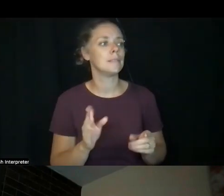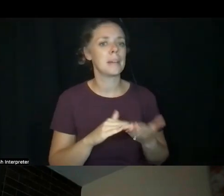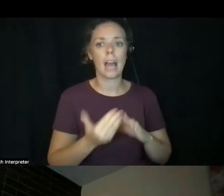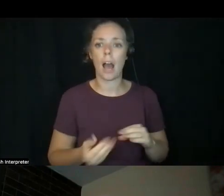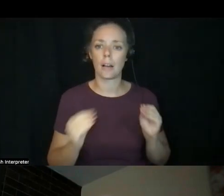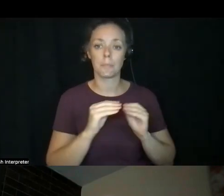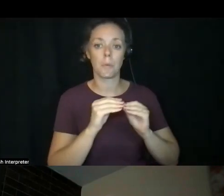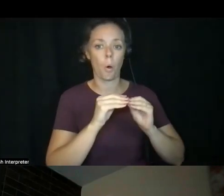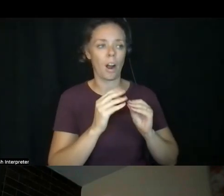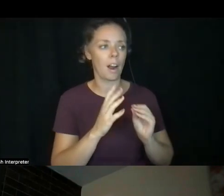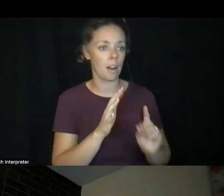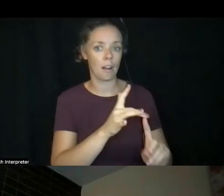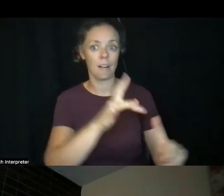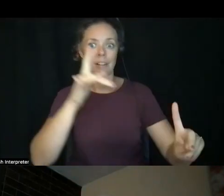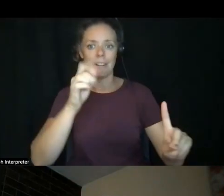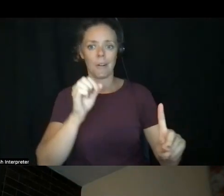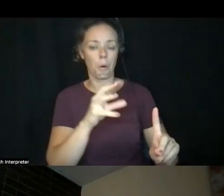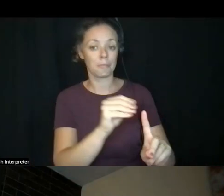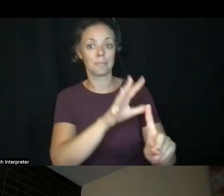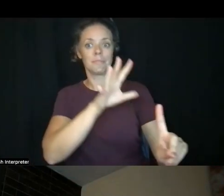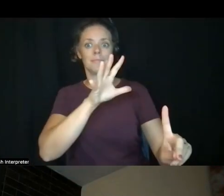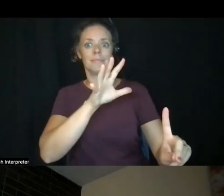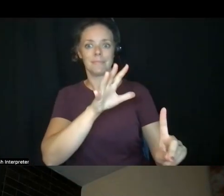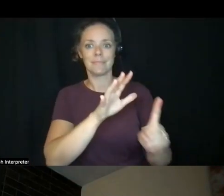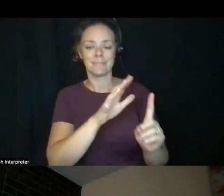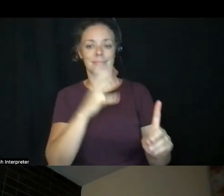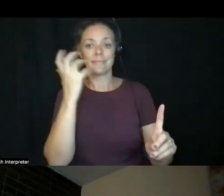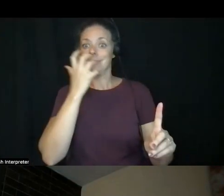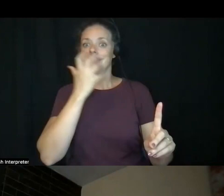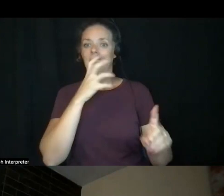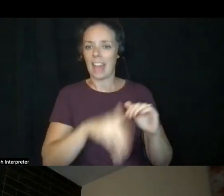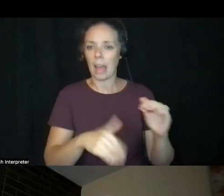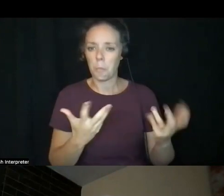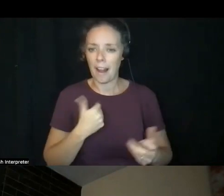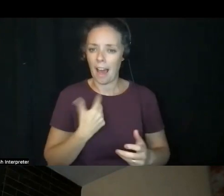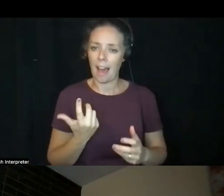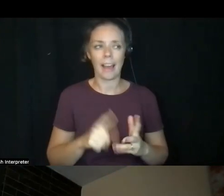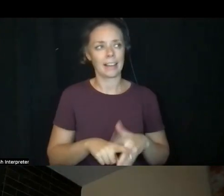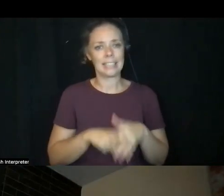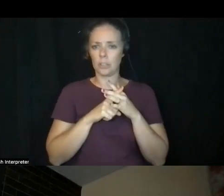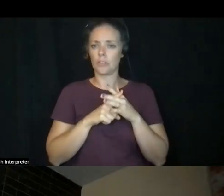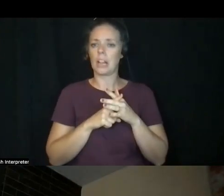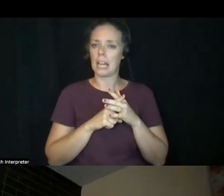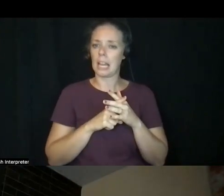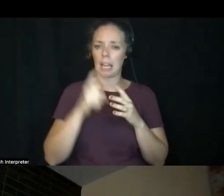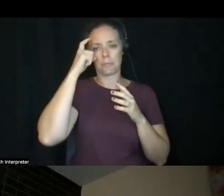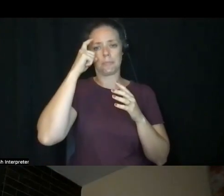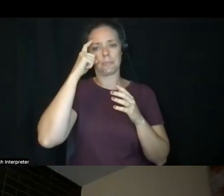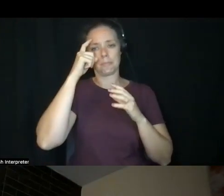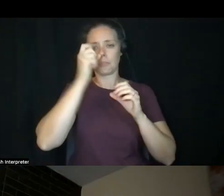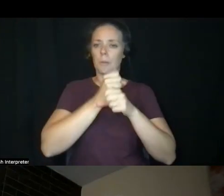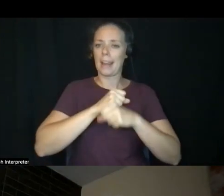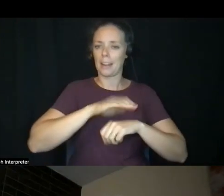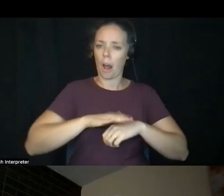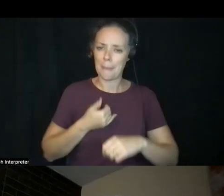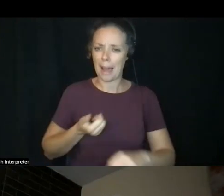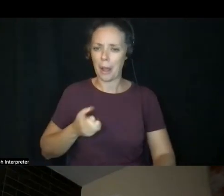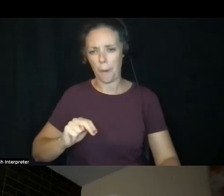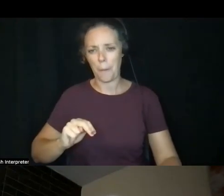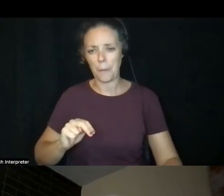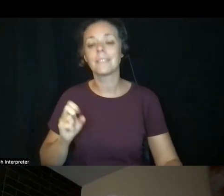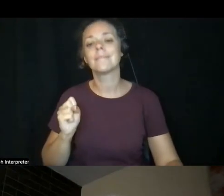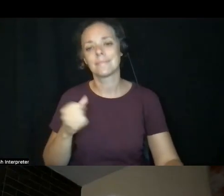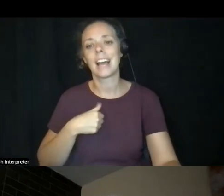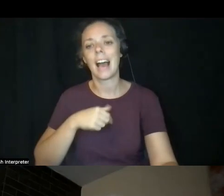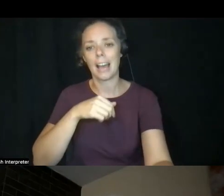amazing than what I could have created on my own. So I really love that